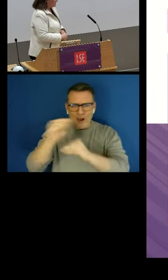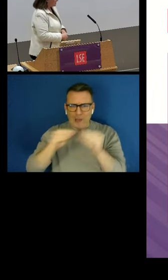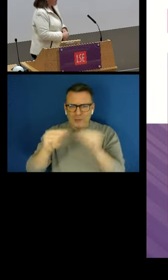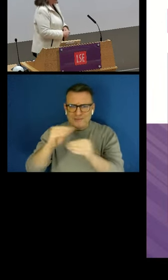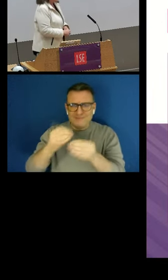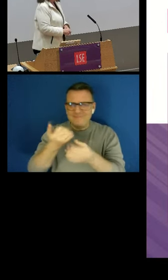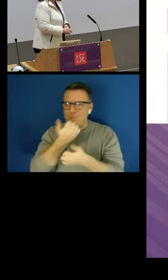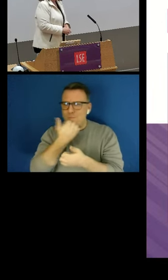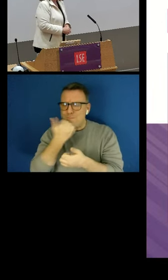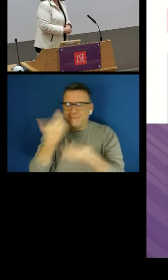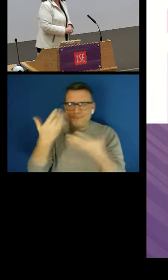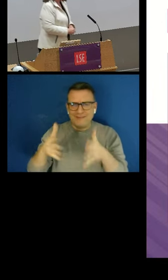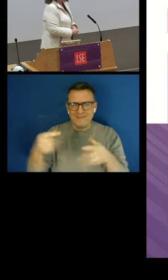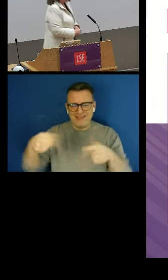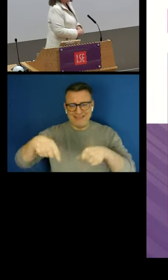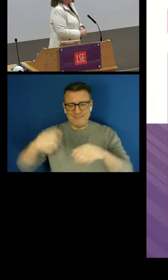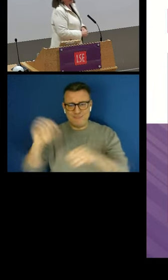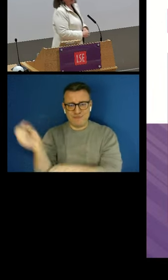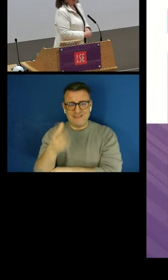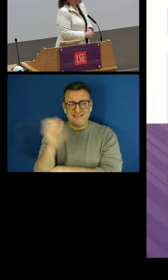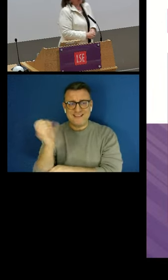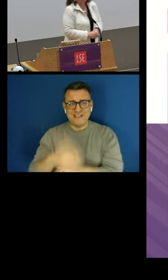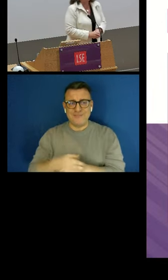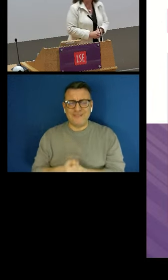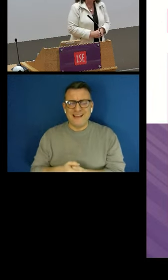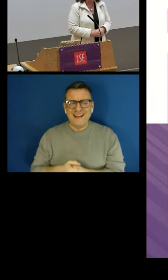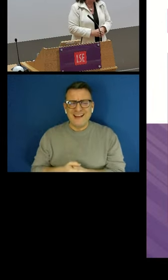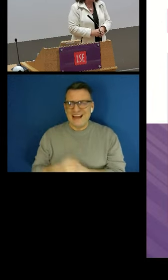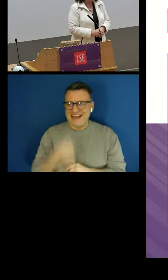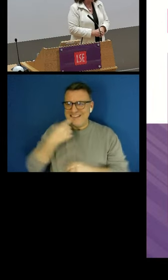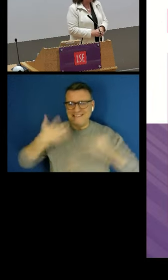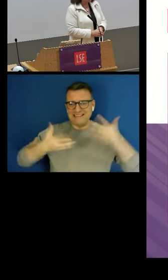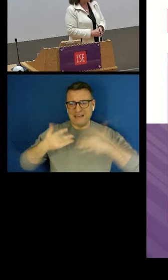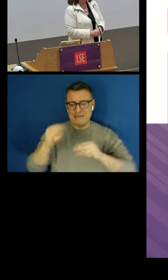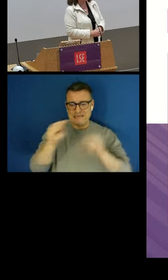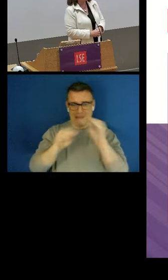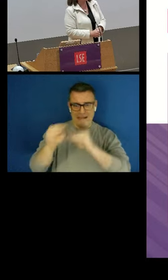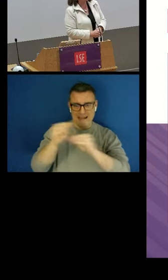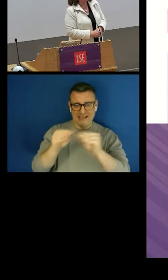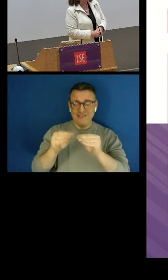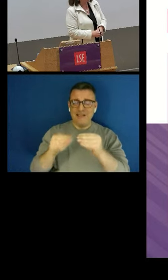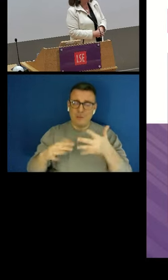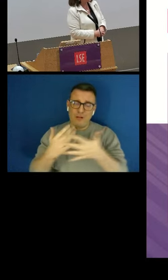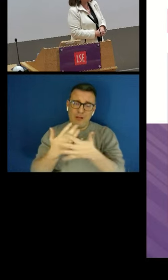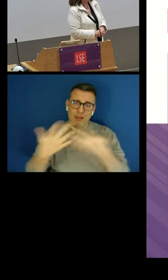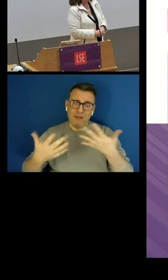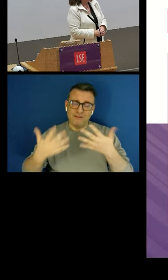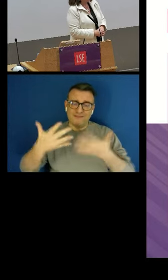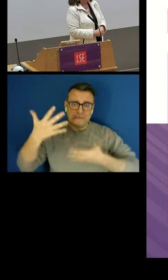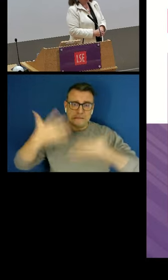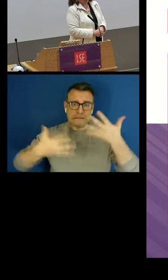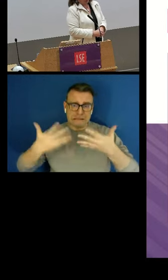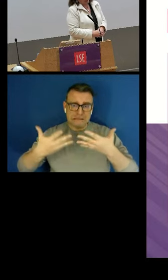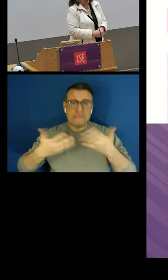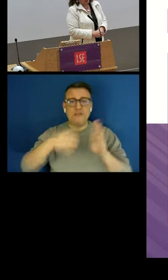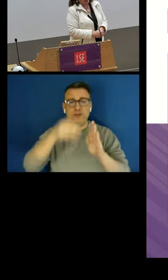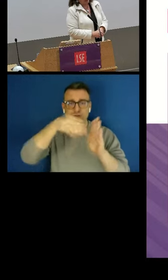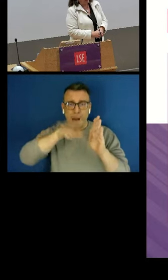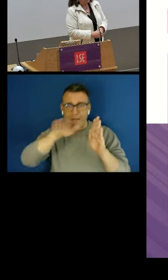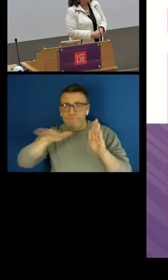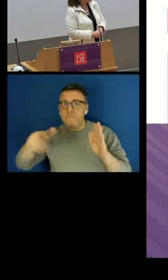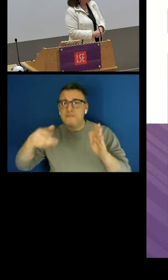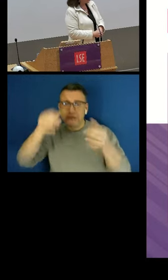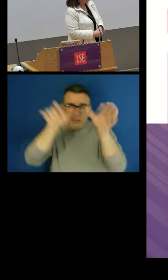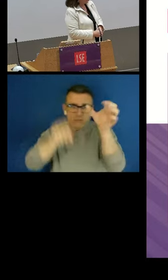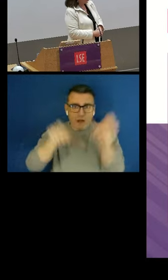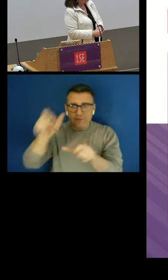Now since I mentioned the word calculation I'm going to show you quite a few statistics and quite a few graphs. We're going to talk a little bit